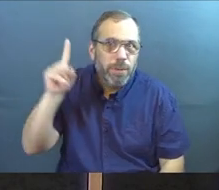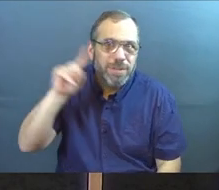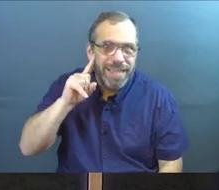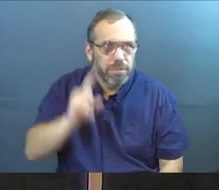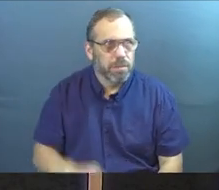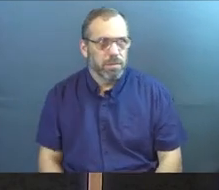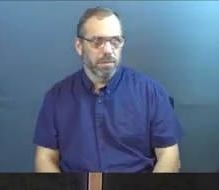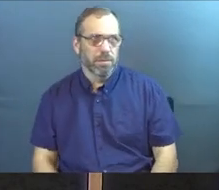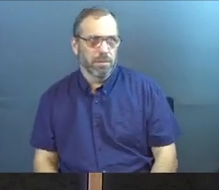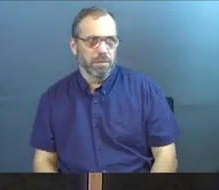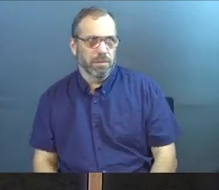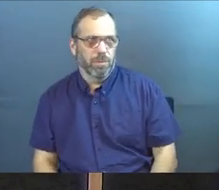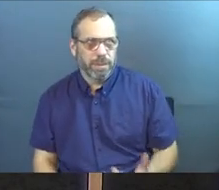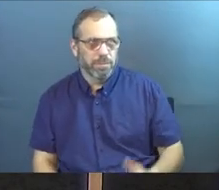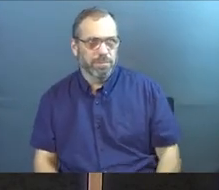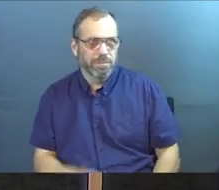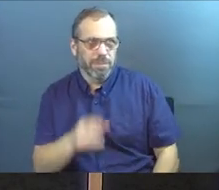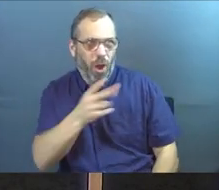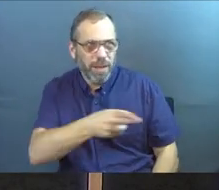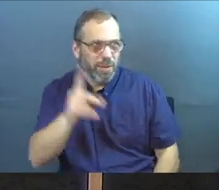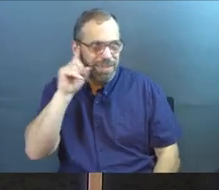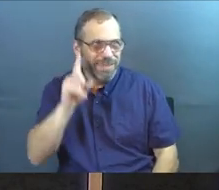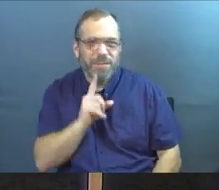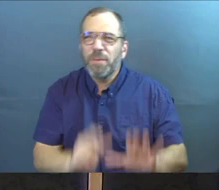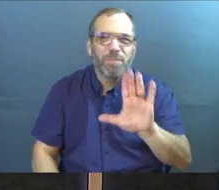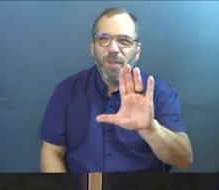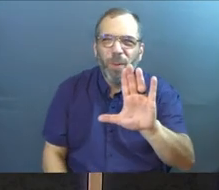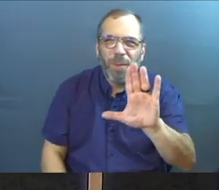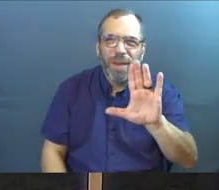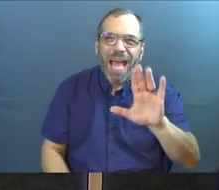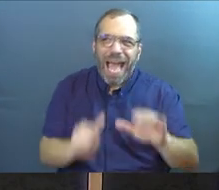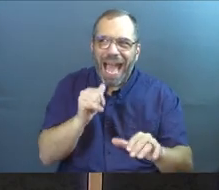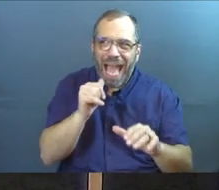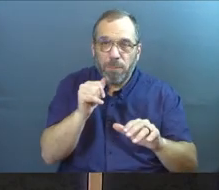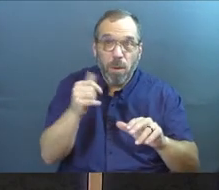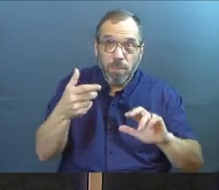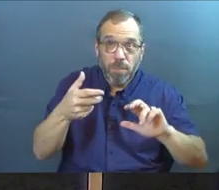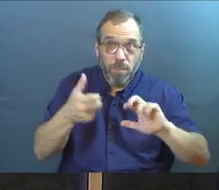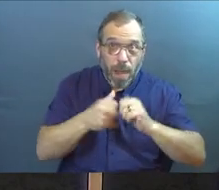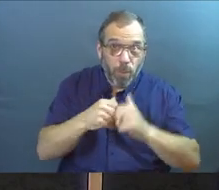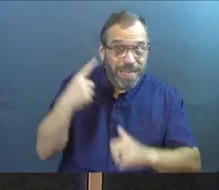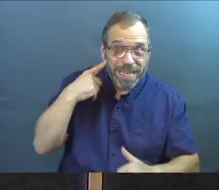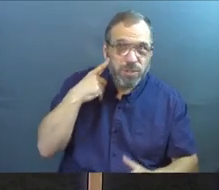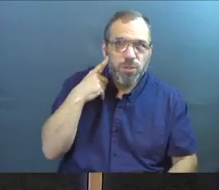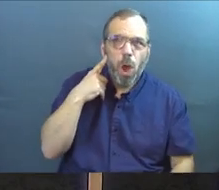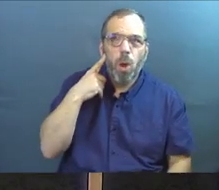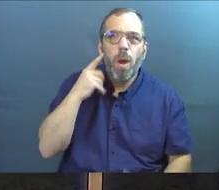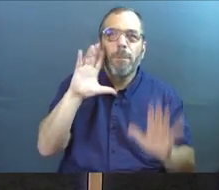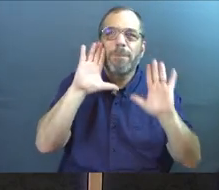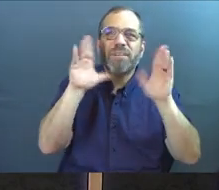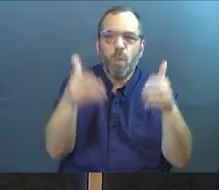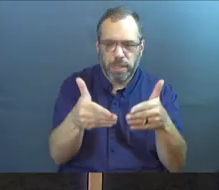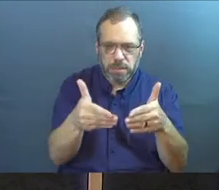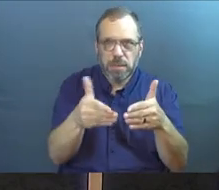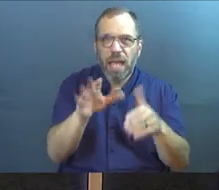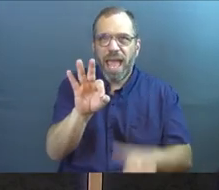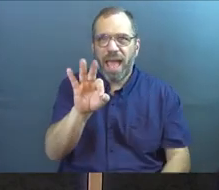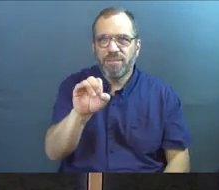Some of you are way too smart for that. I didn't have a hearing problem. I had a focus problem.